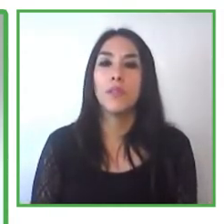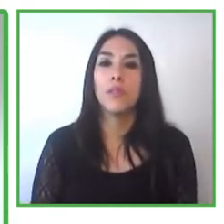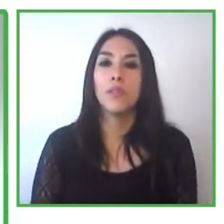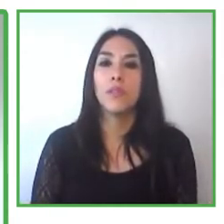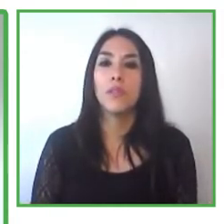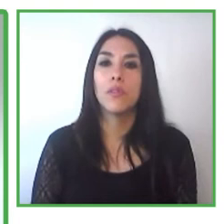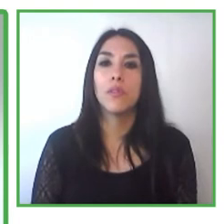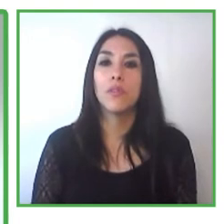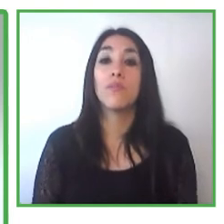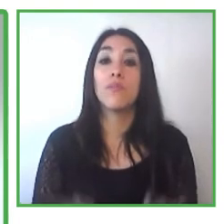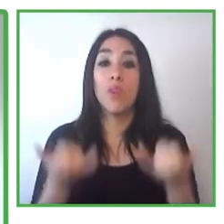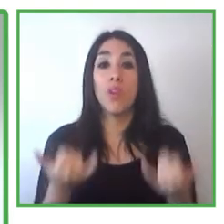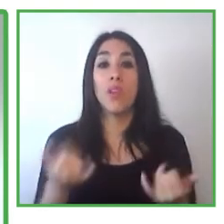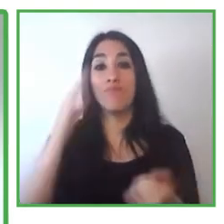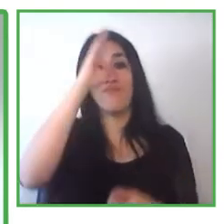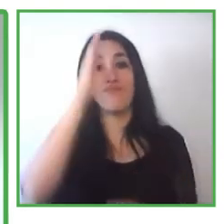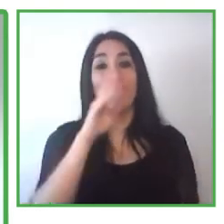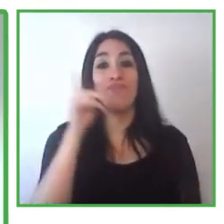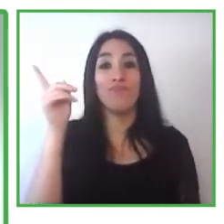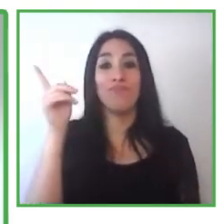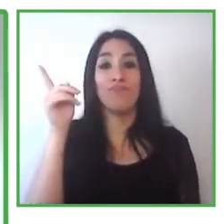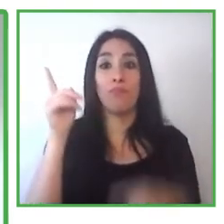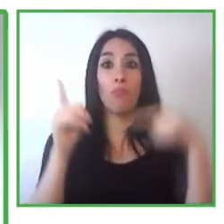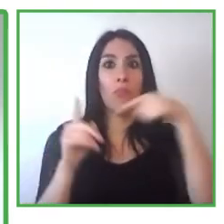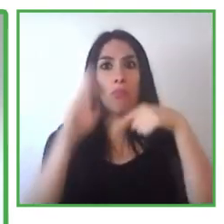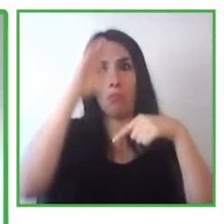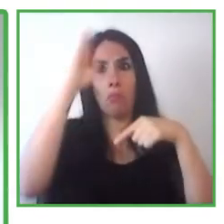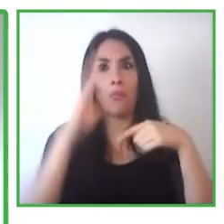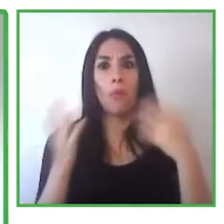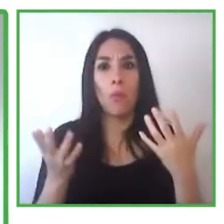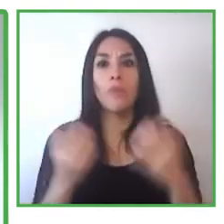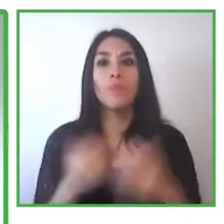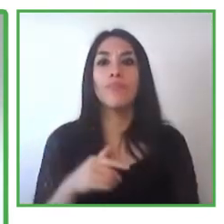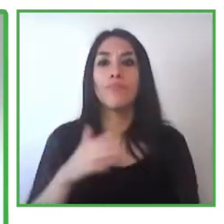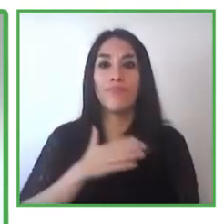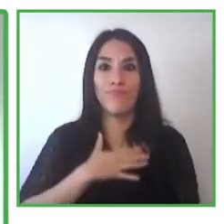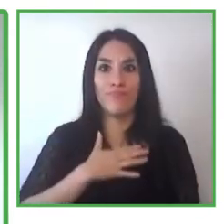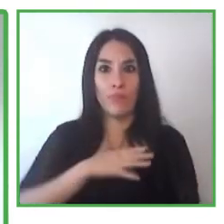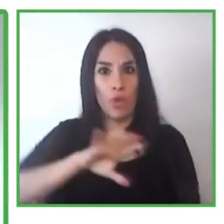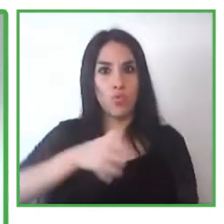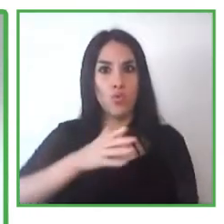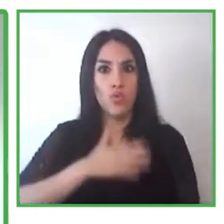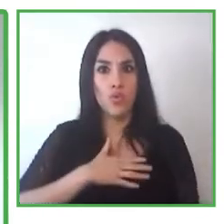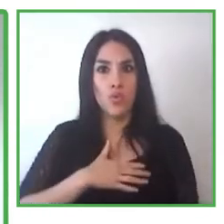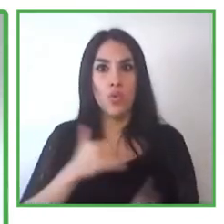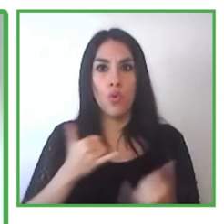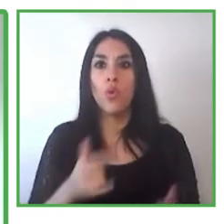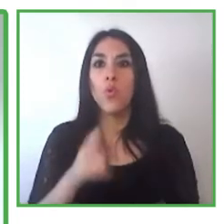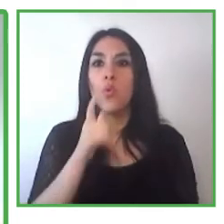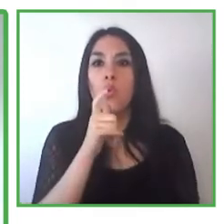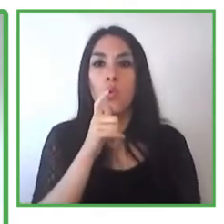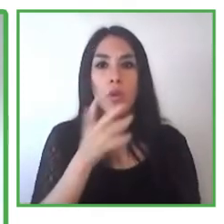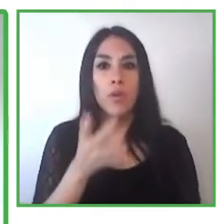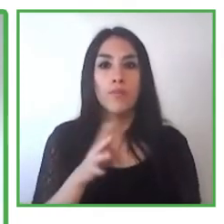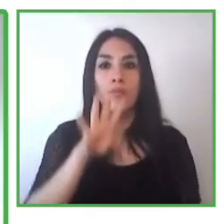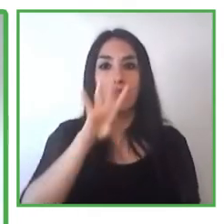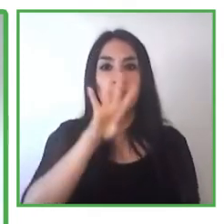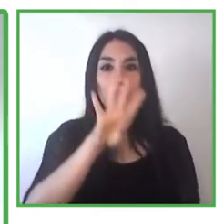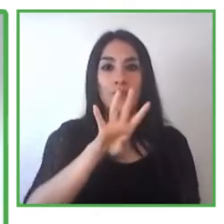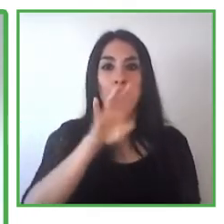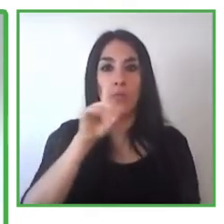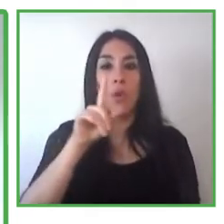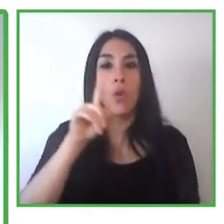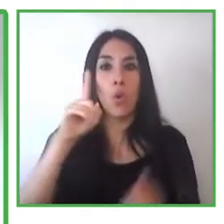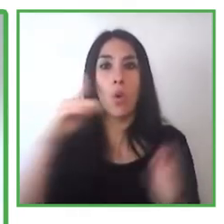14,000 people with disability to work in the job, in the